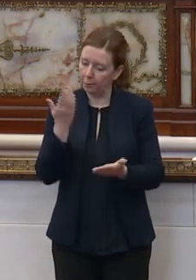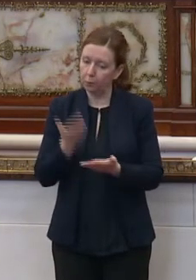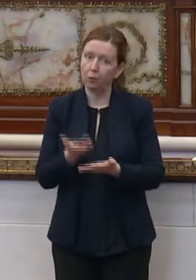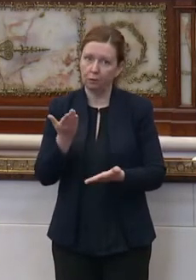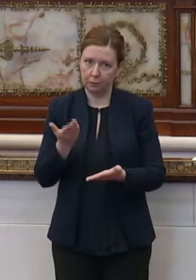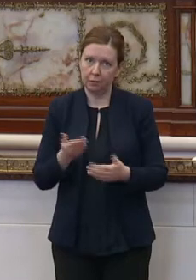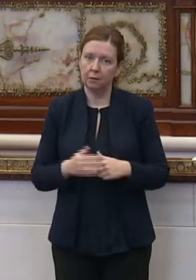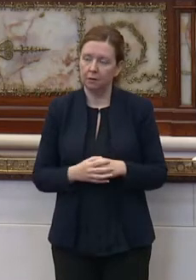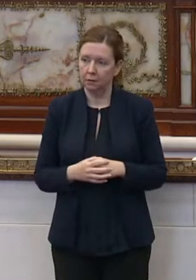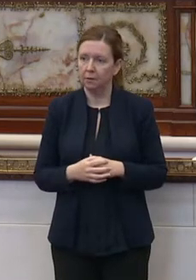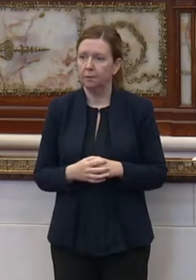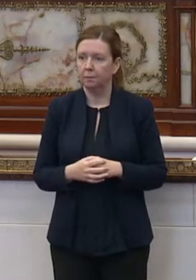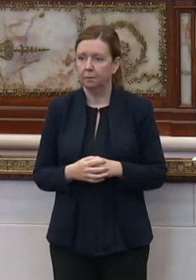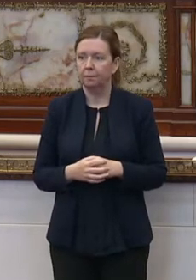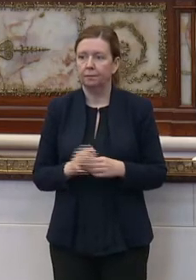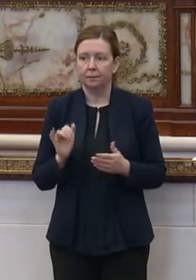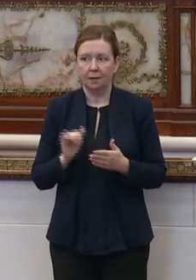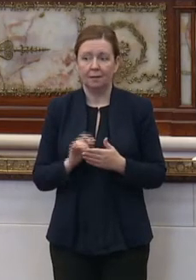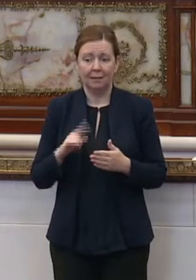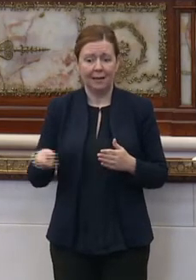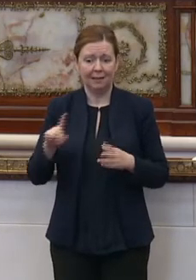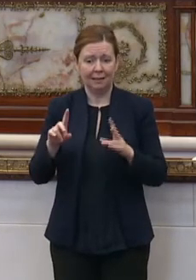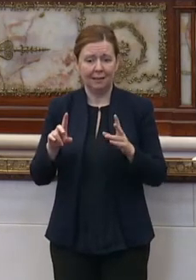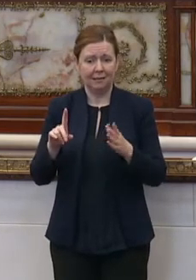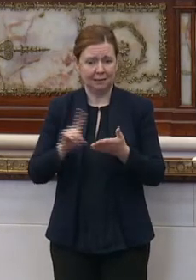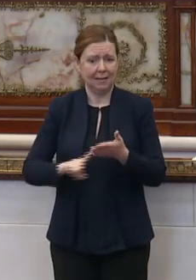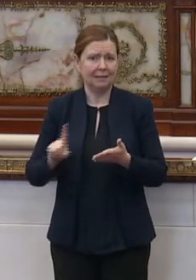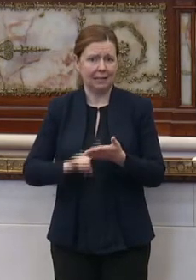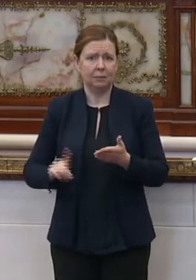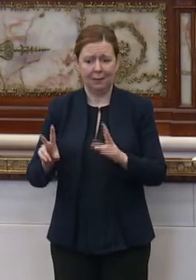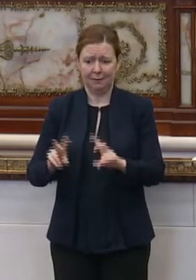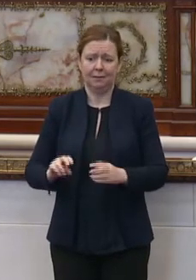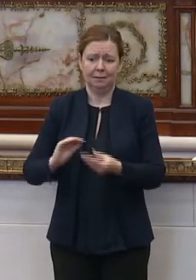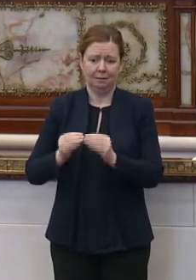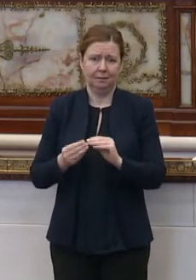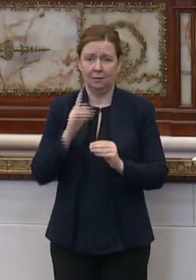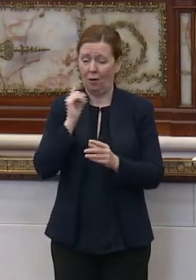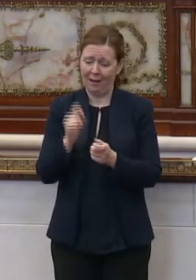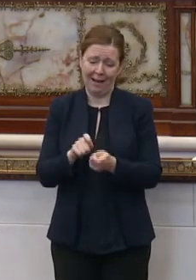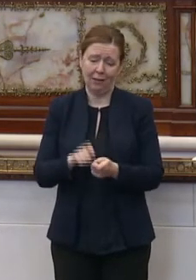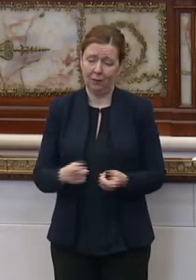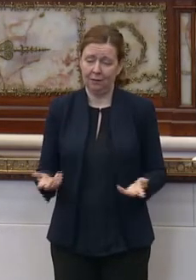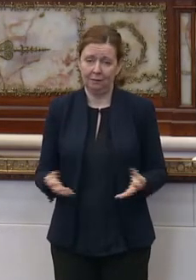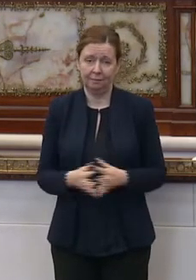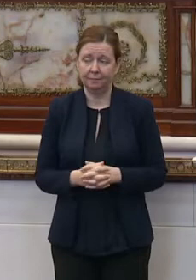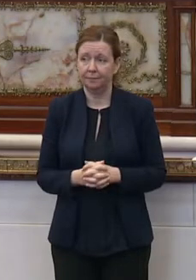that these assessments are accurate.